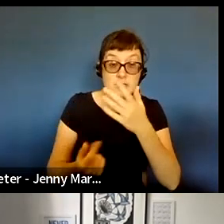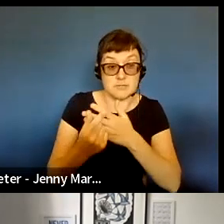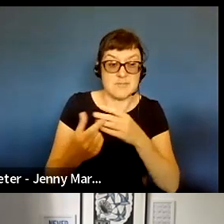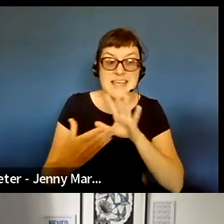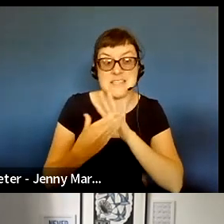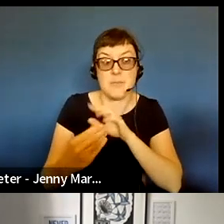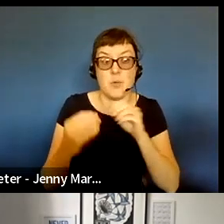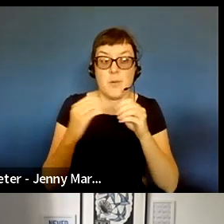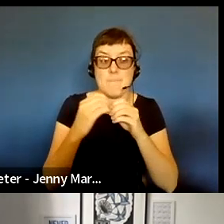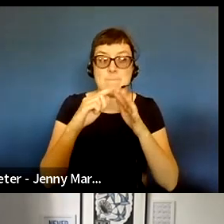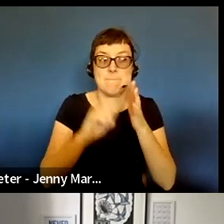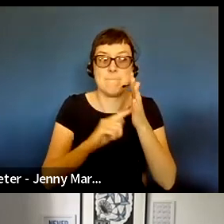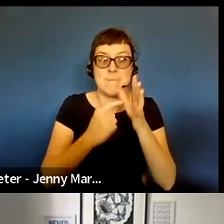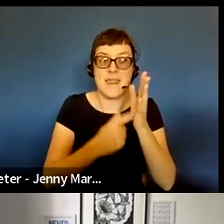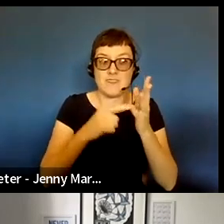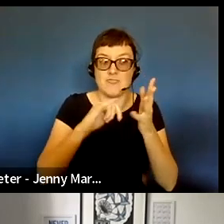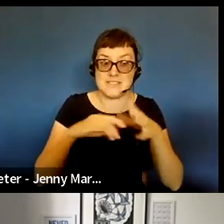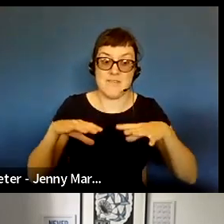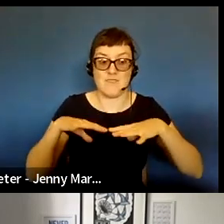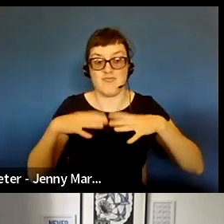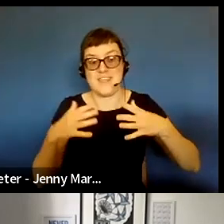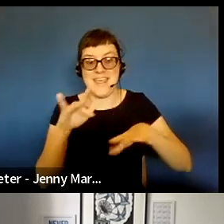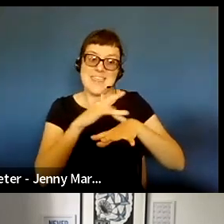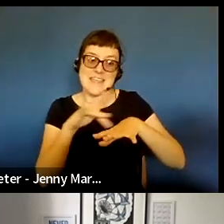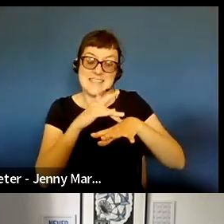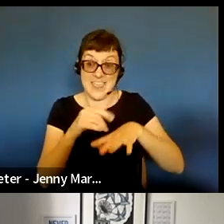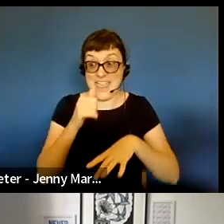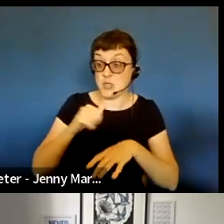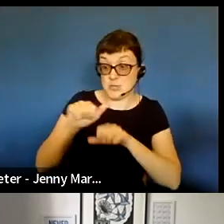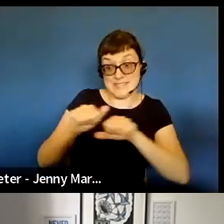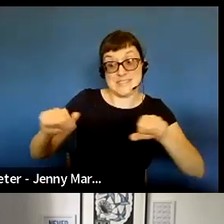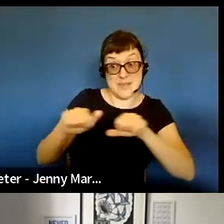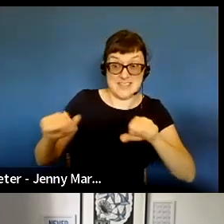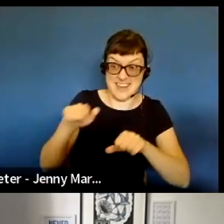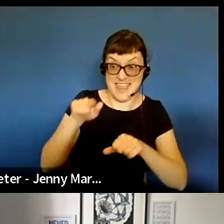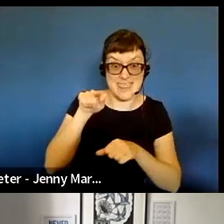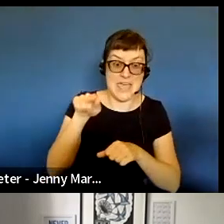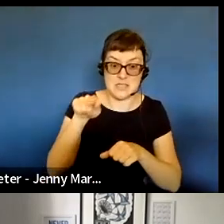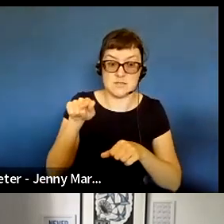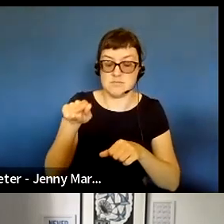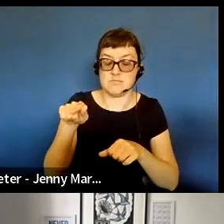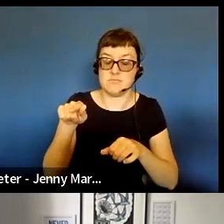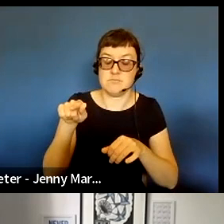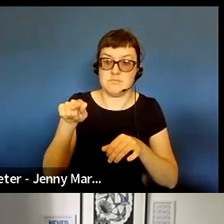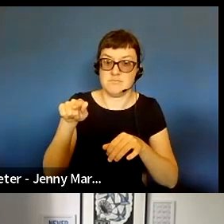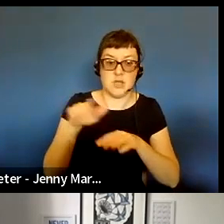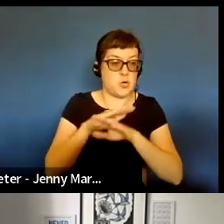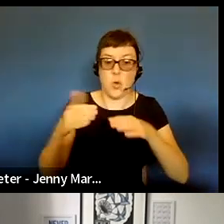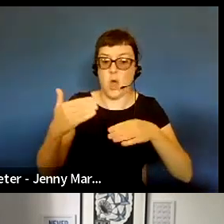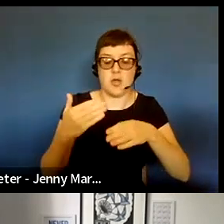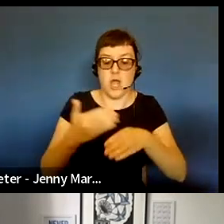quite a lot of the space and, you know, I would say they're quite far beyond early career.